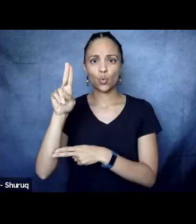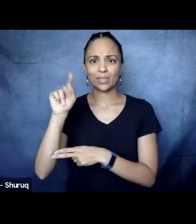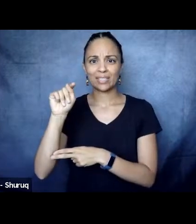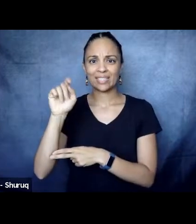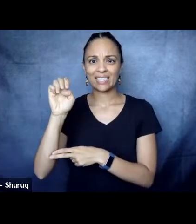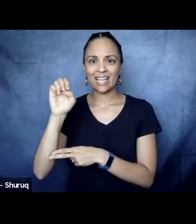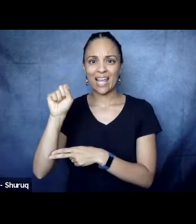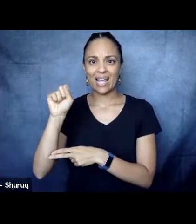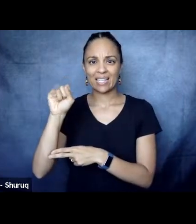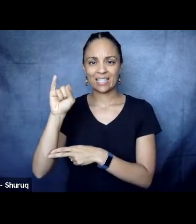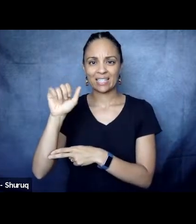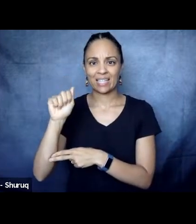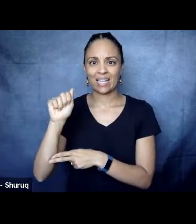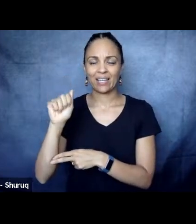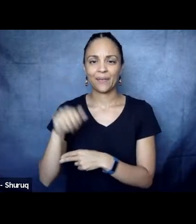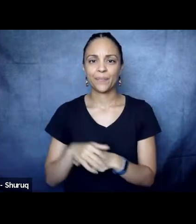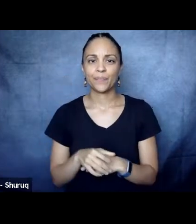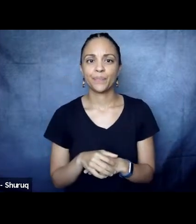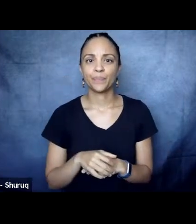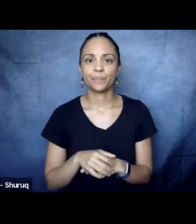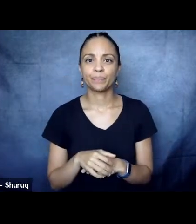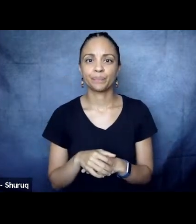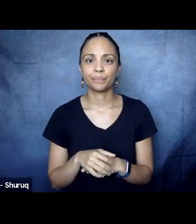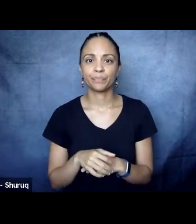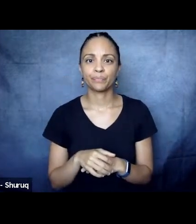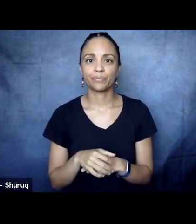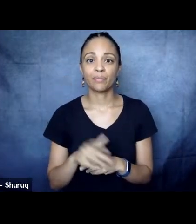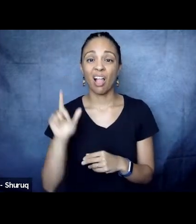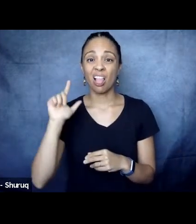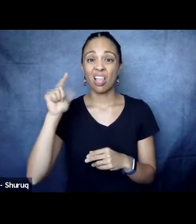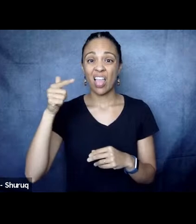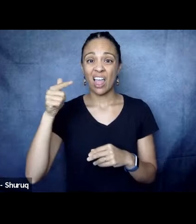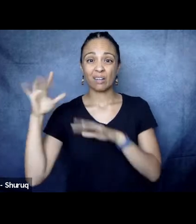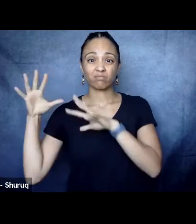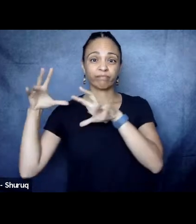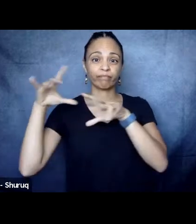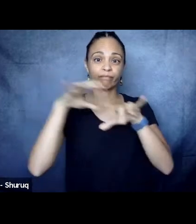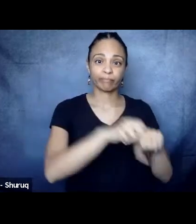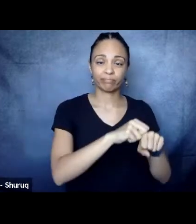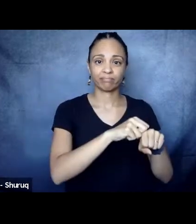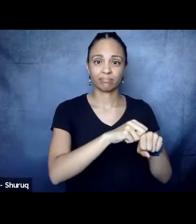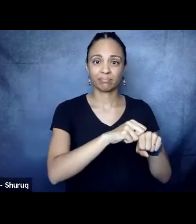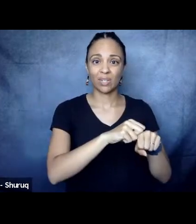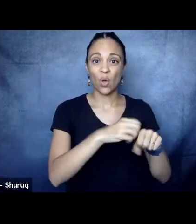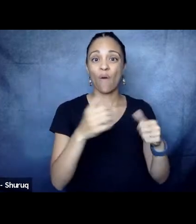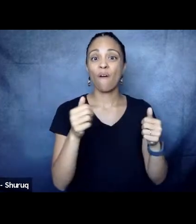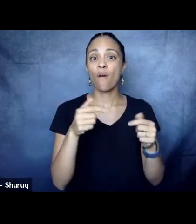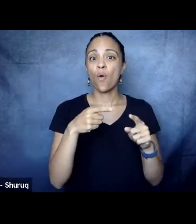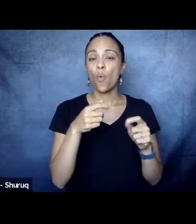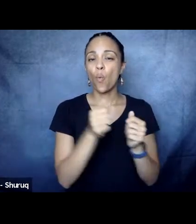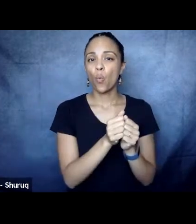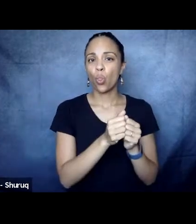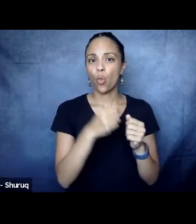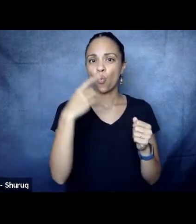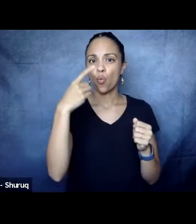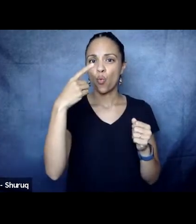BC, and existed as a regional center under the Romans. In